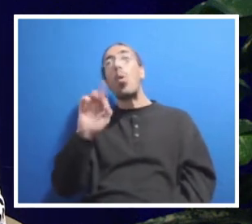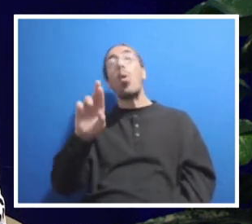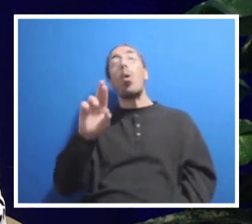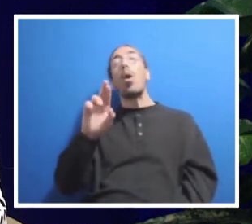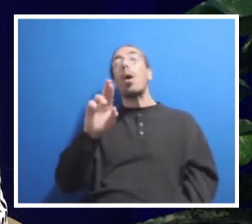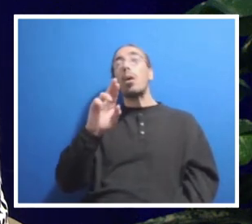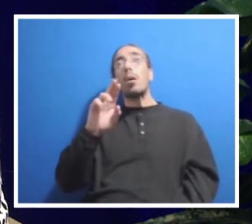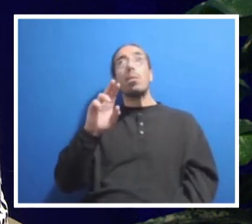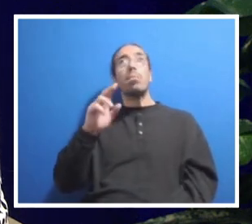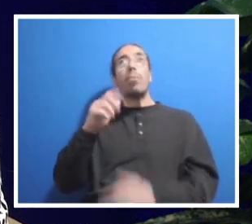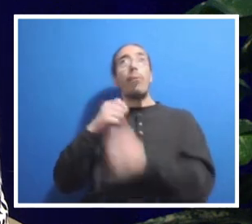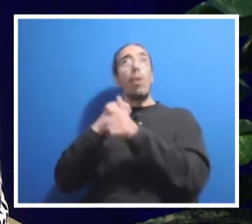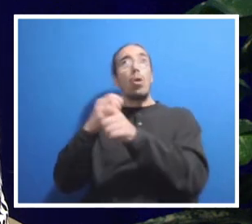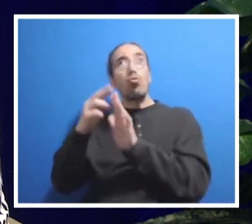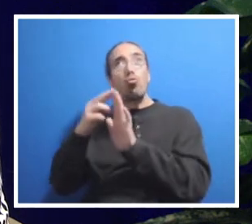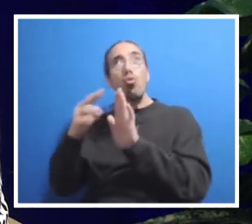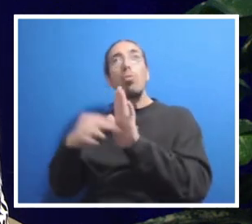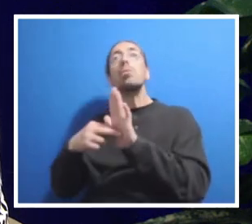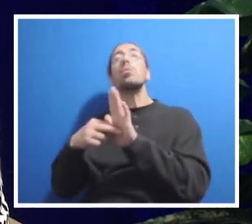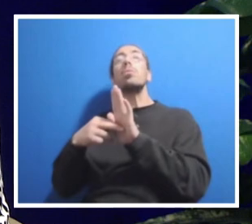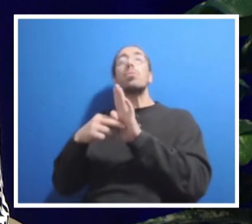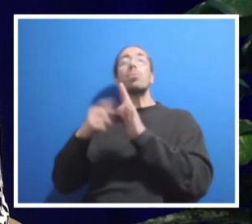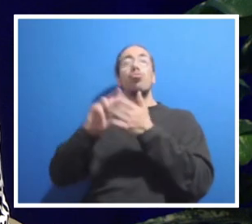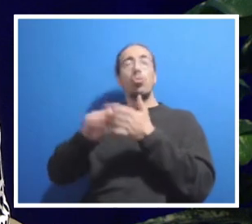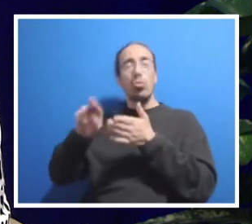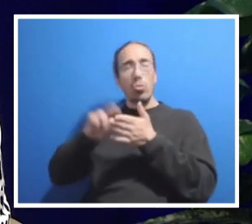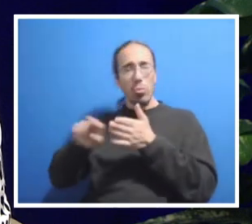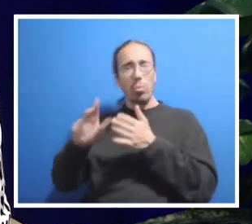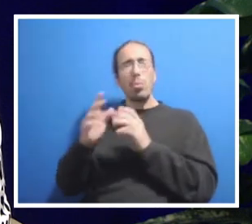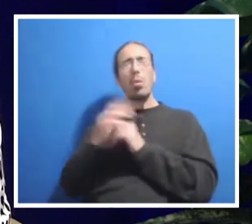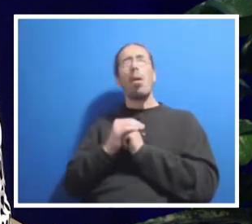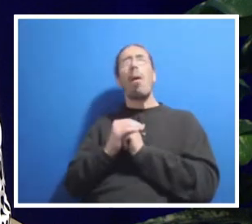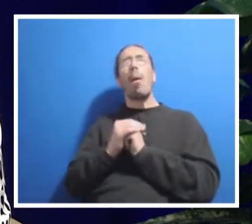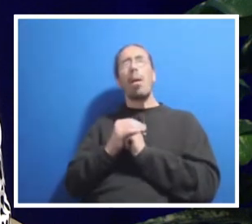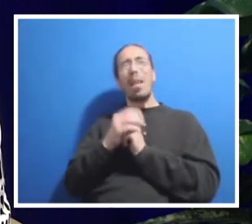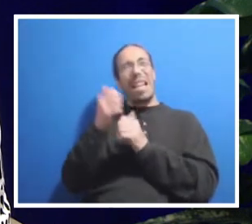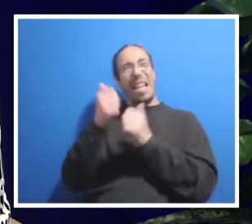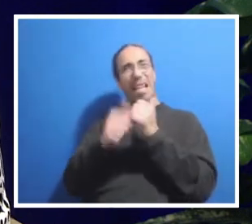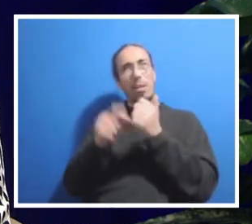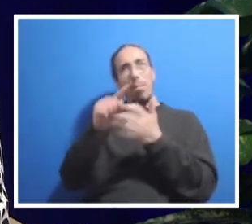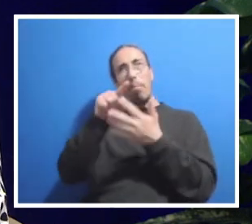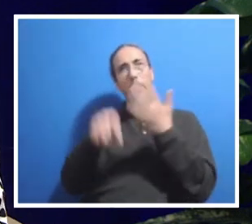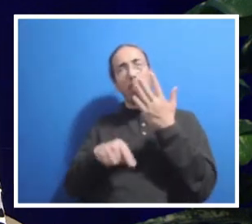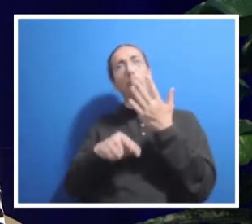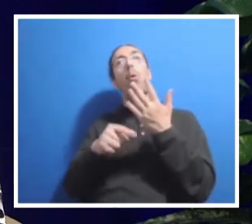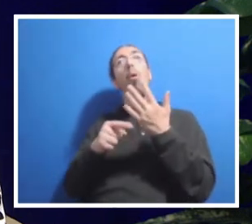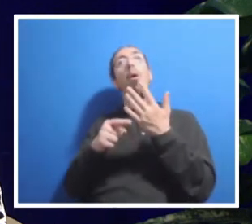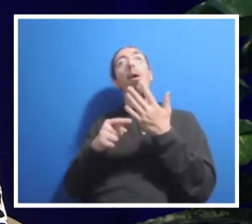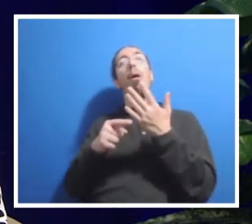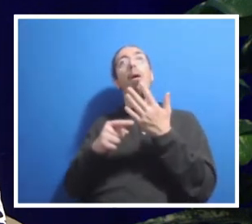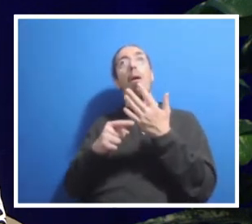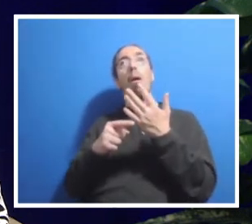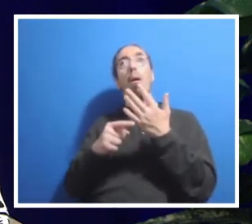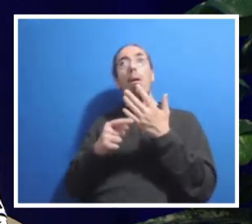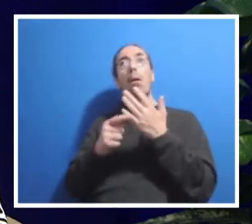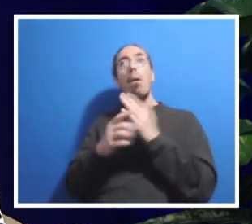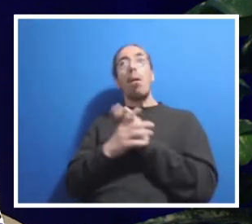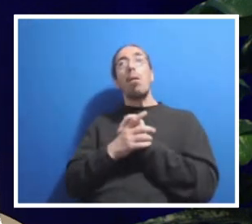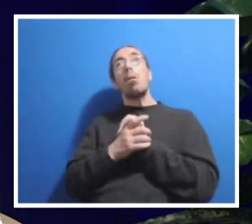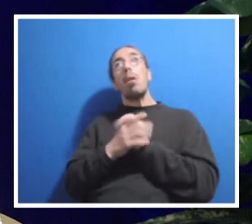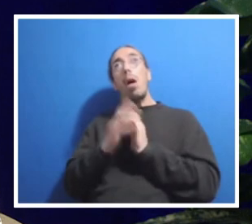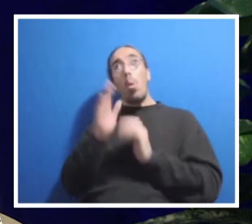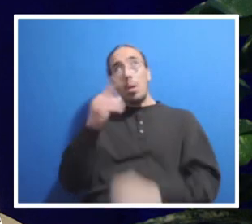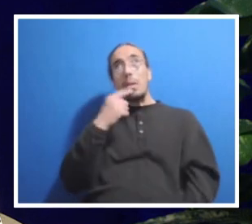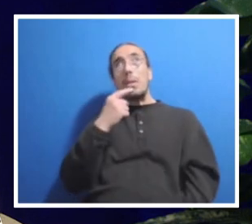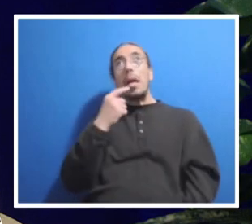All of those individual pieces. And so, all those ingredients, I'll say, will go into